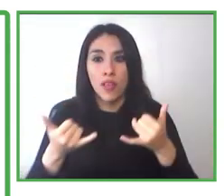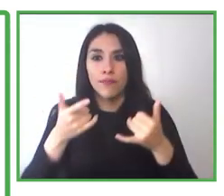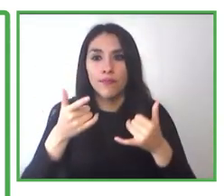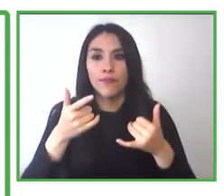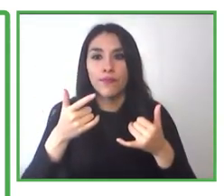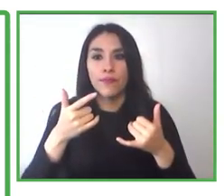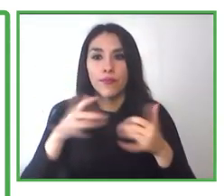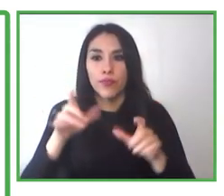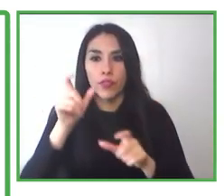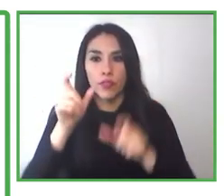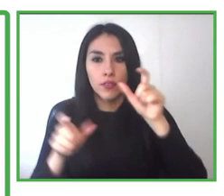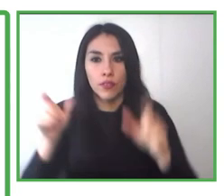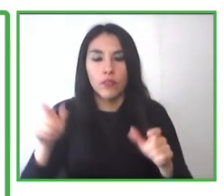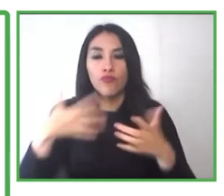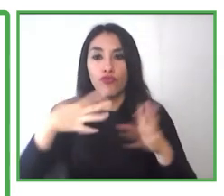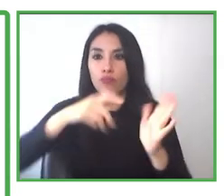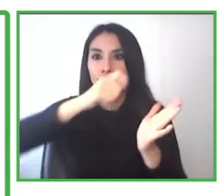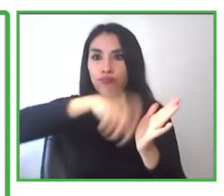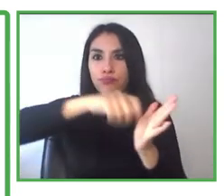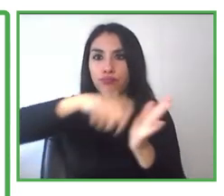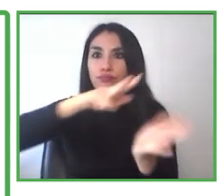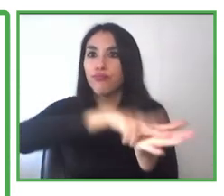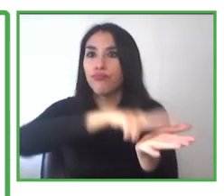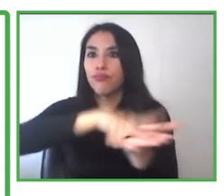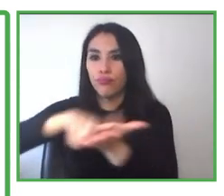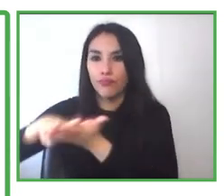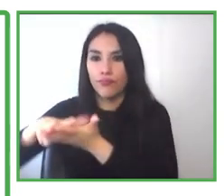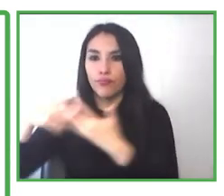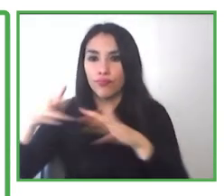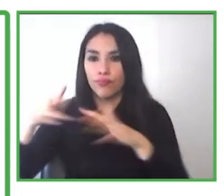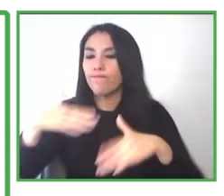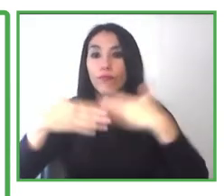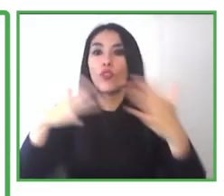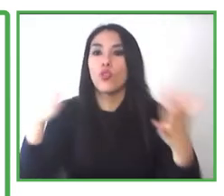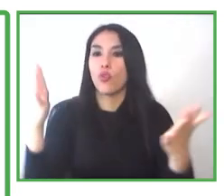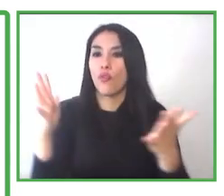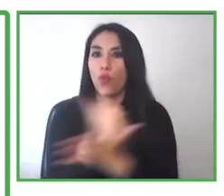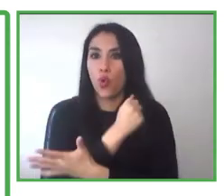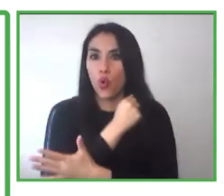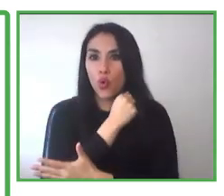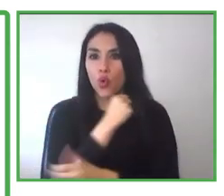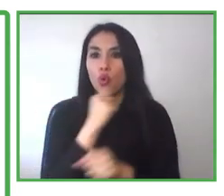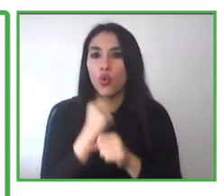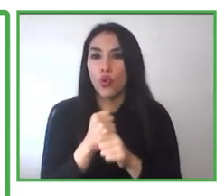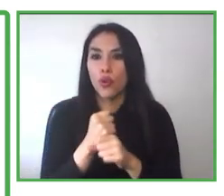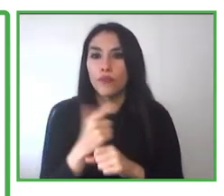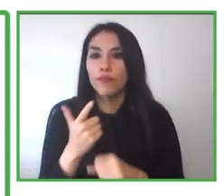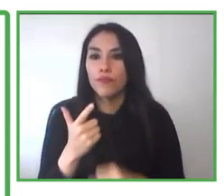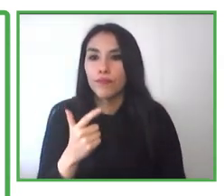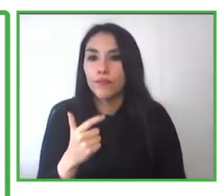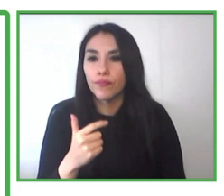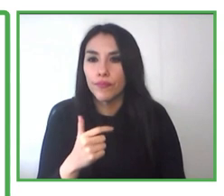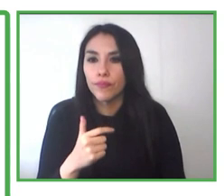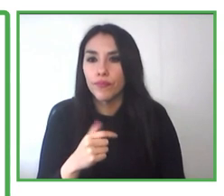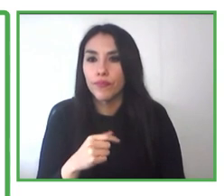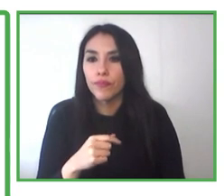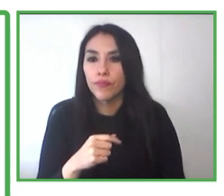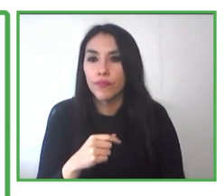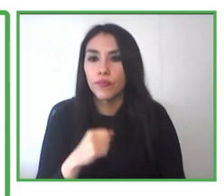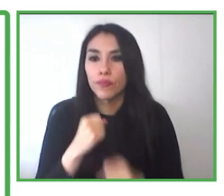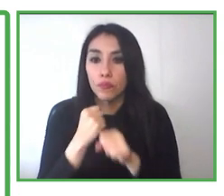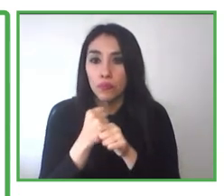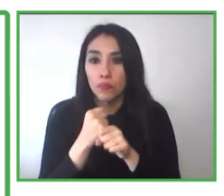companies and we have been able to carry out awareness raising processes on labor